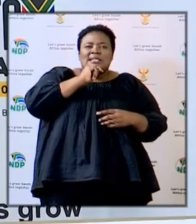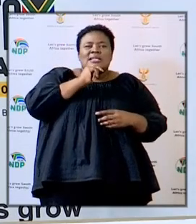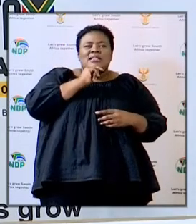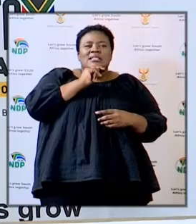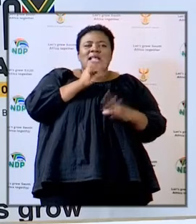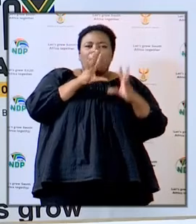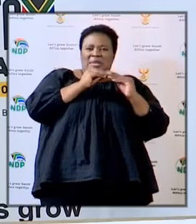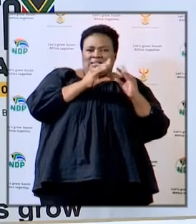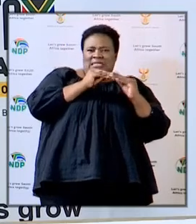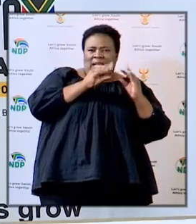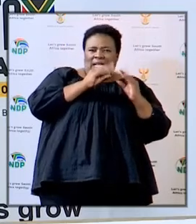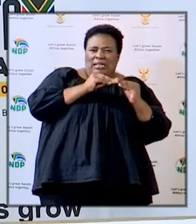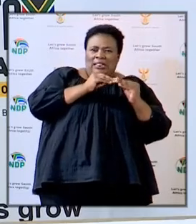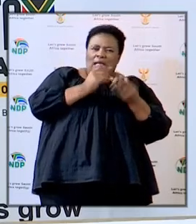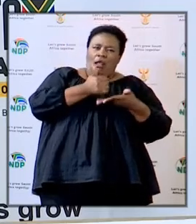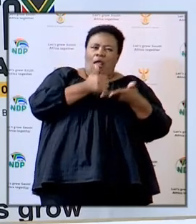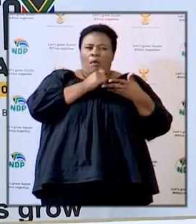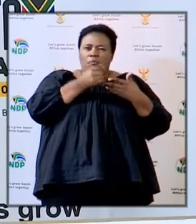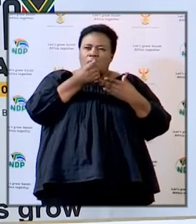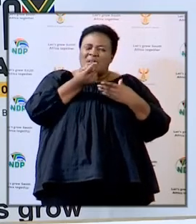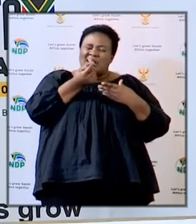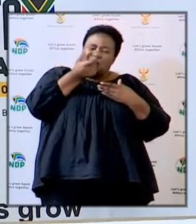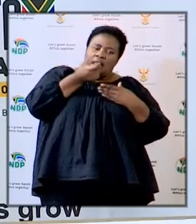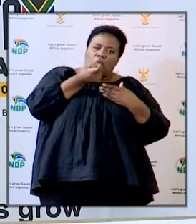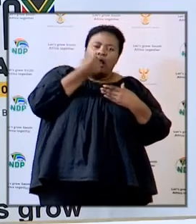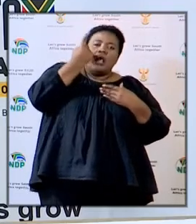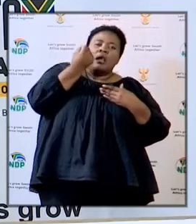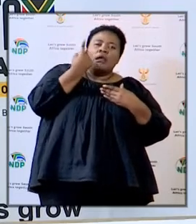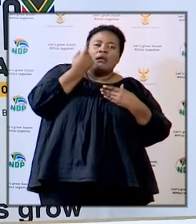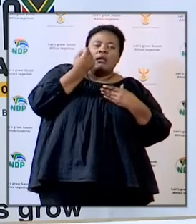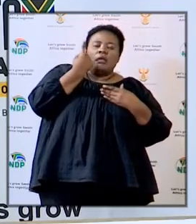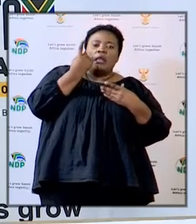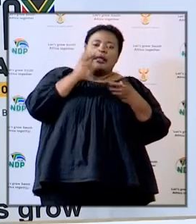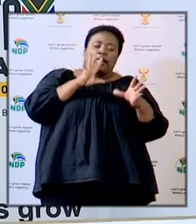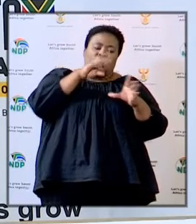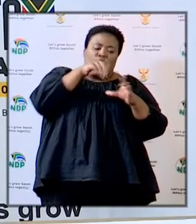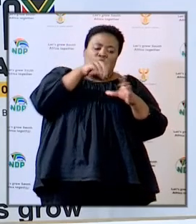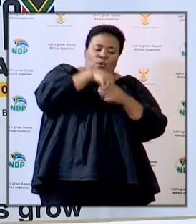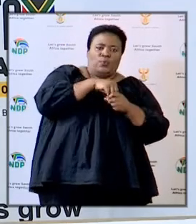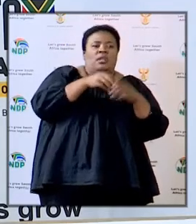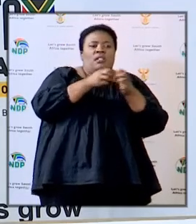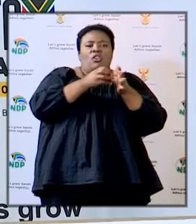gave us some light at the end of the tunnel including learners who will be coming